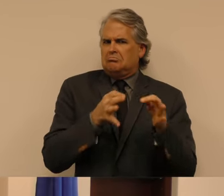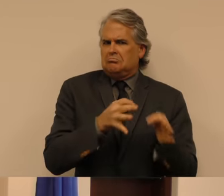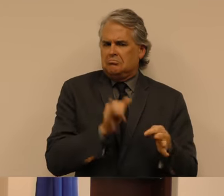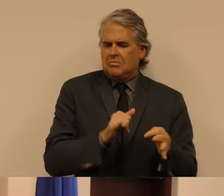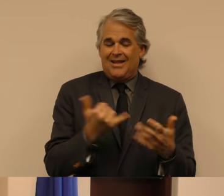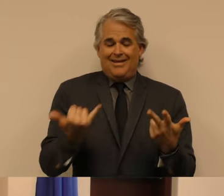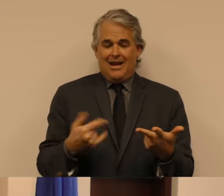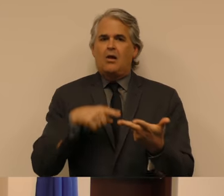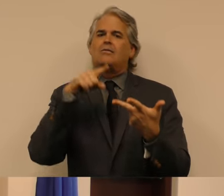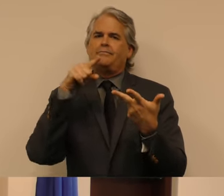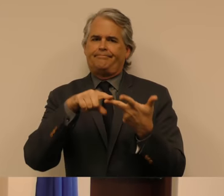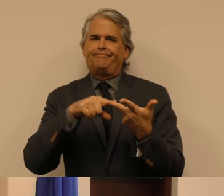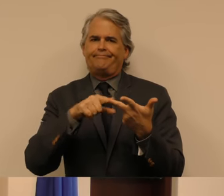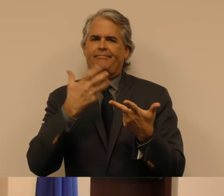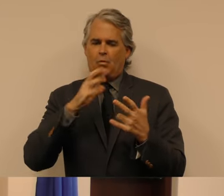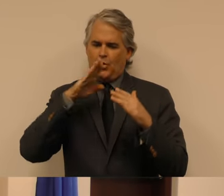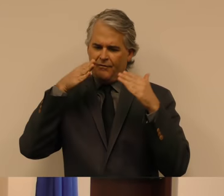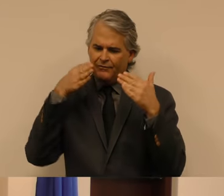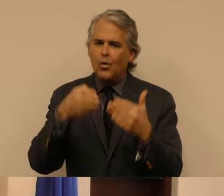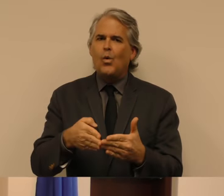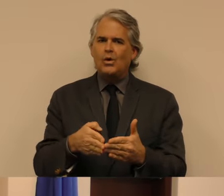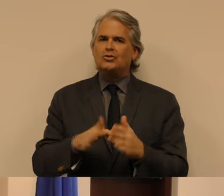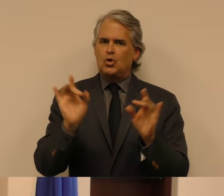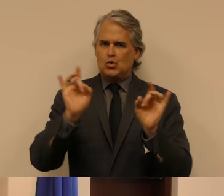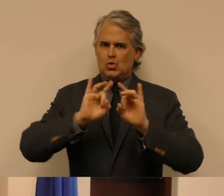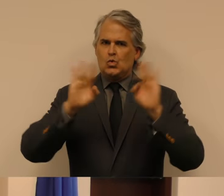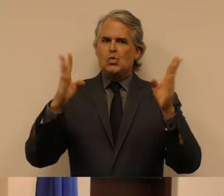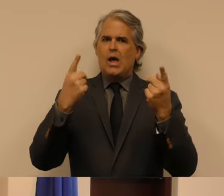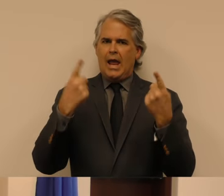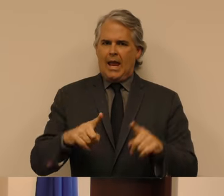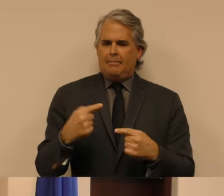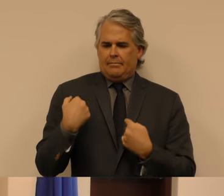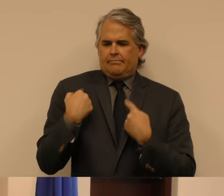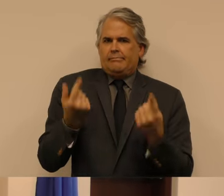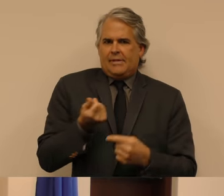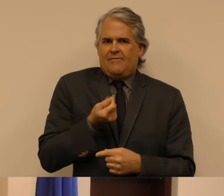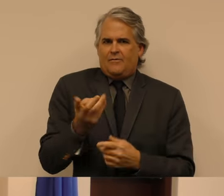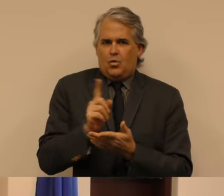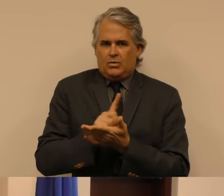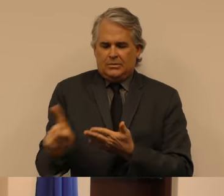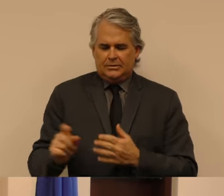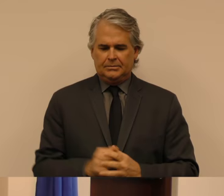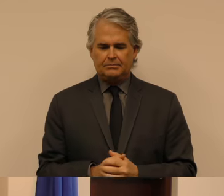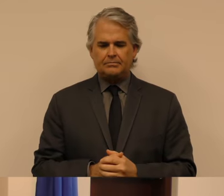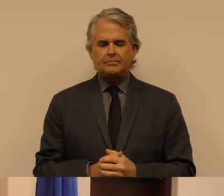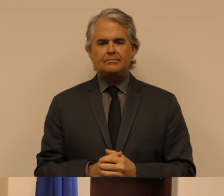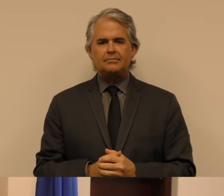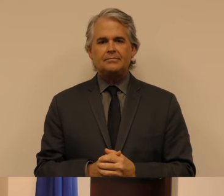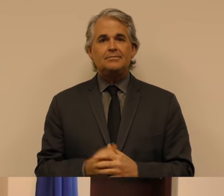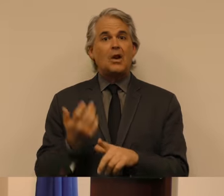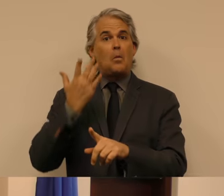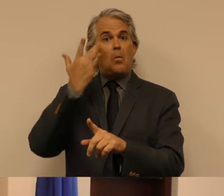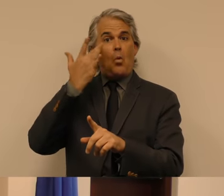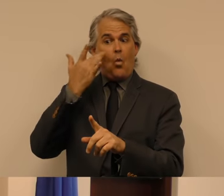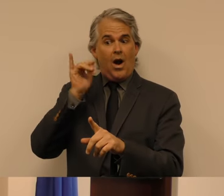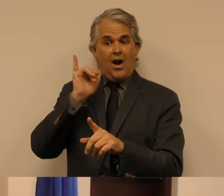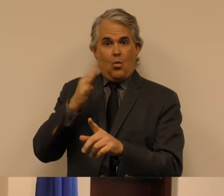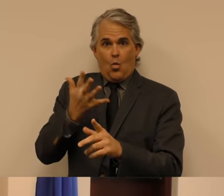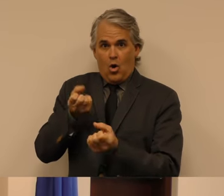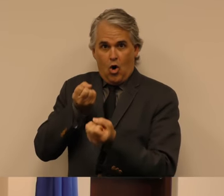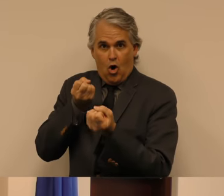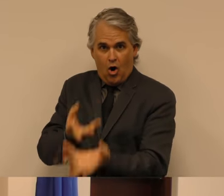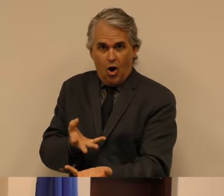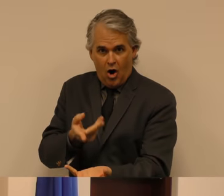facing that has emerged due to events in the last couple of weeks, but stem from generations of inequality.